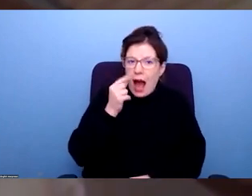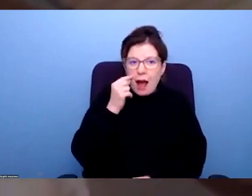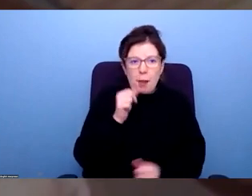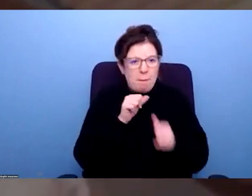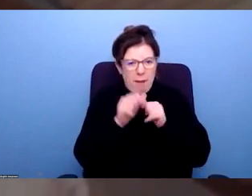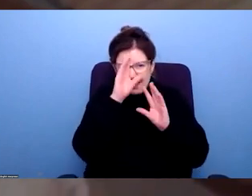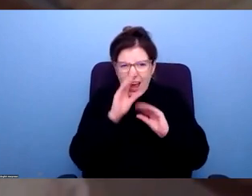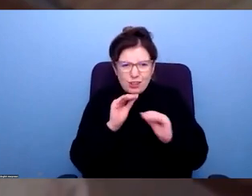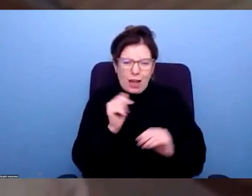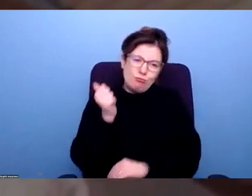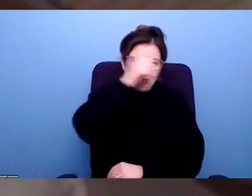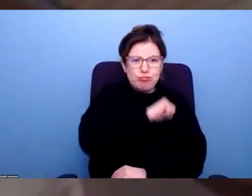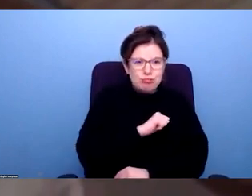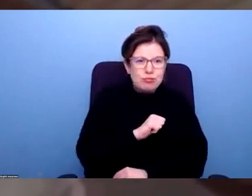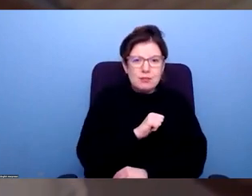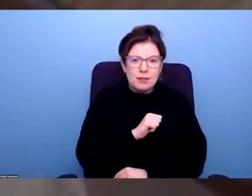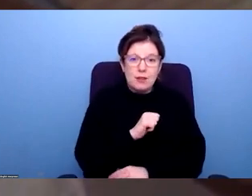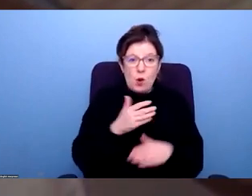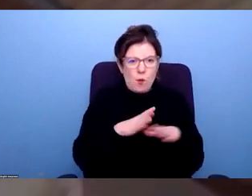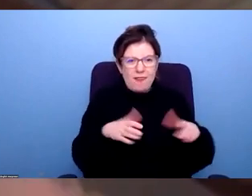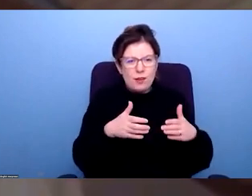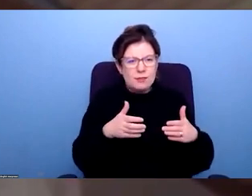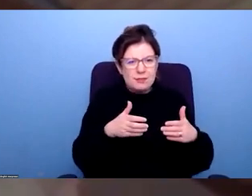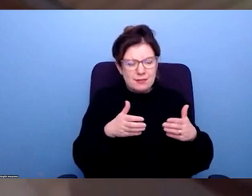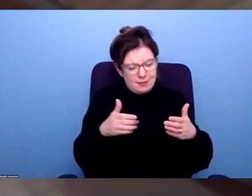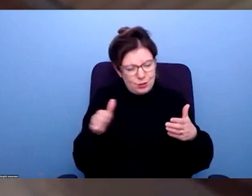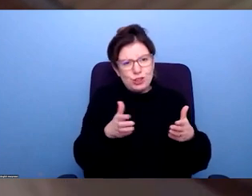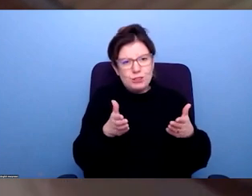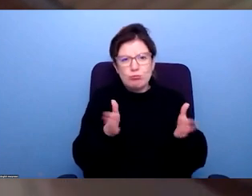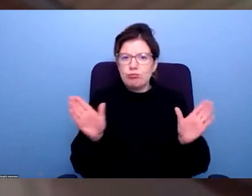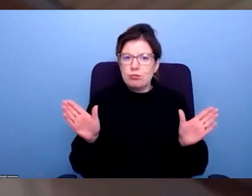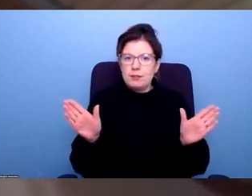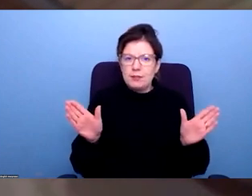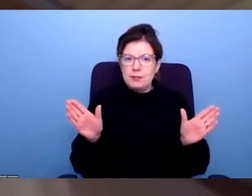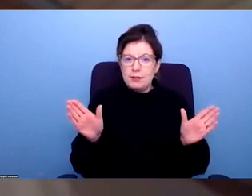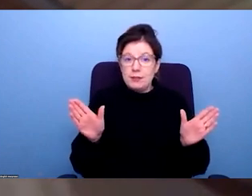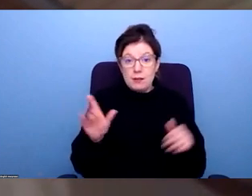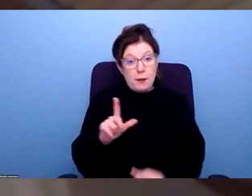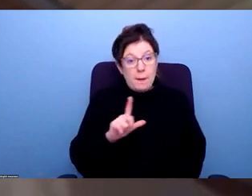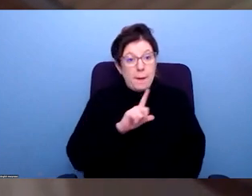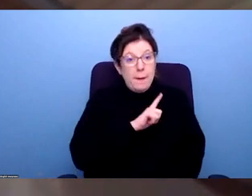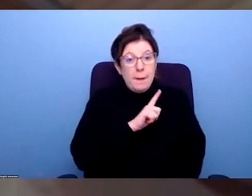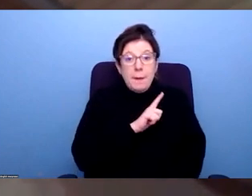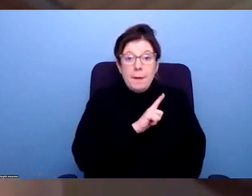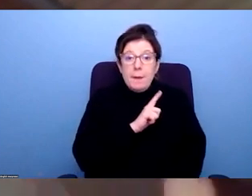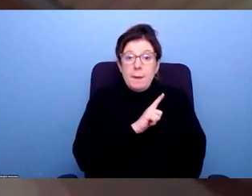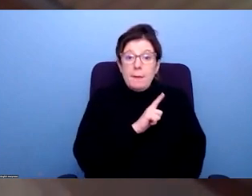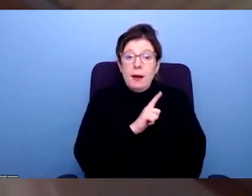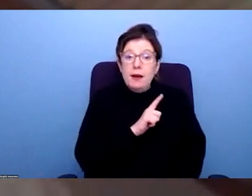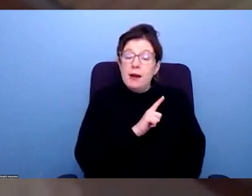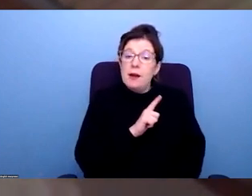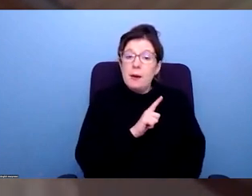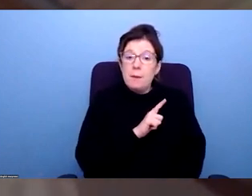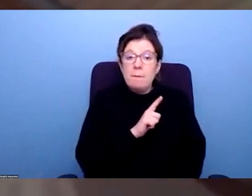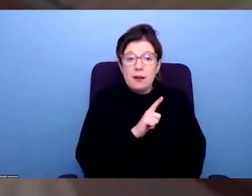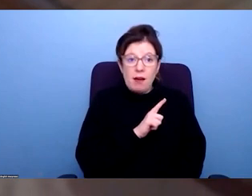educated workforce. And we'll recognise that there's a diversity of, yeah, that we're